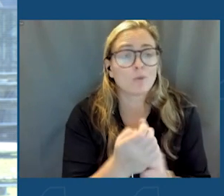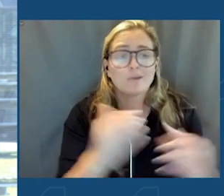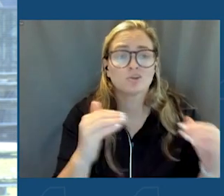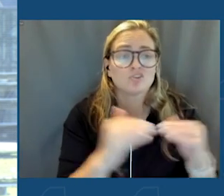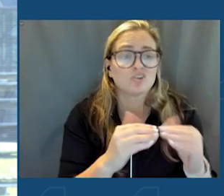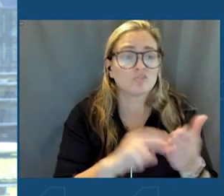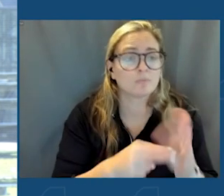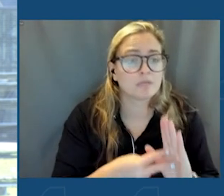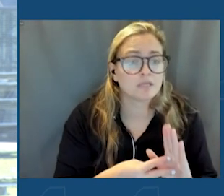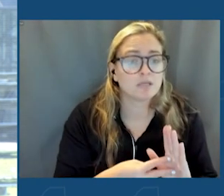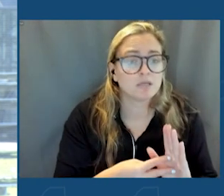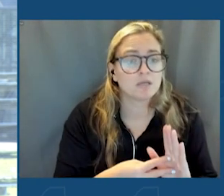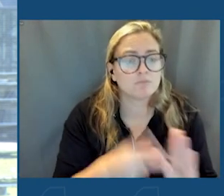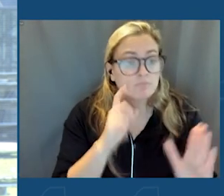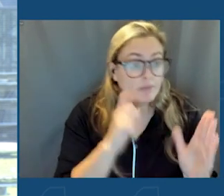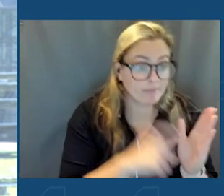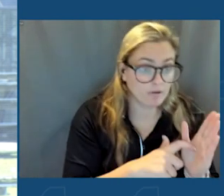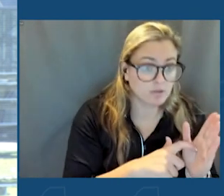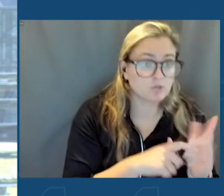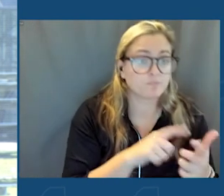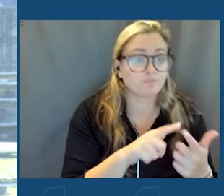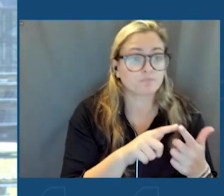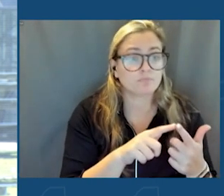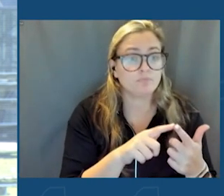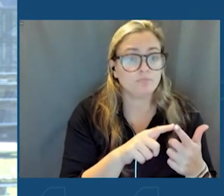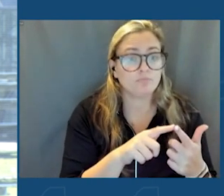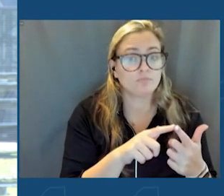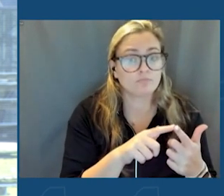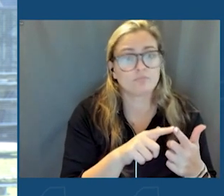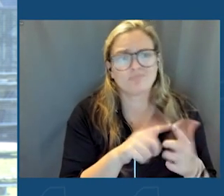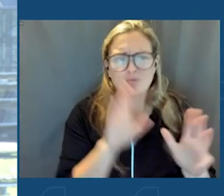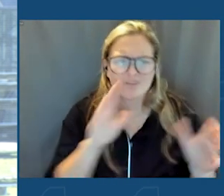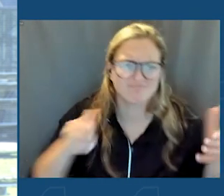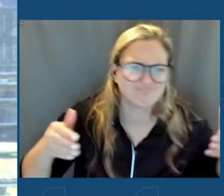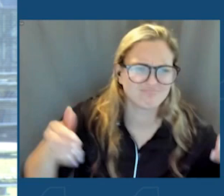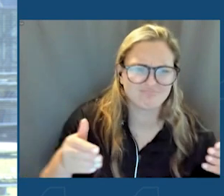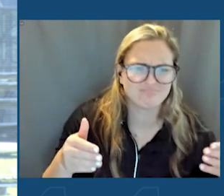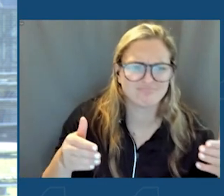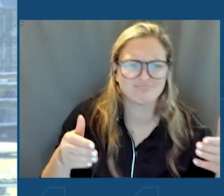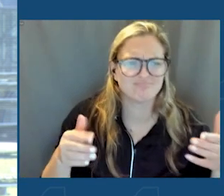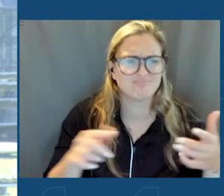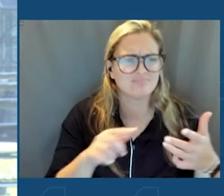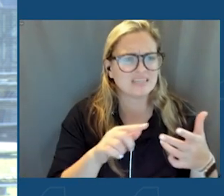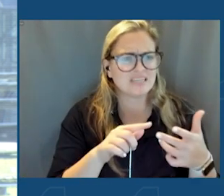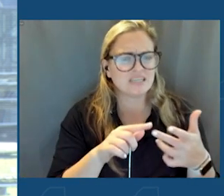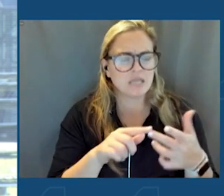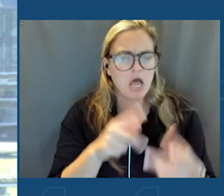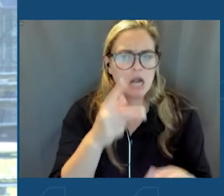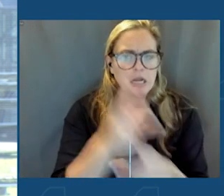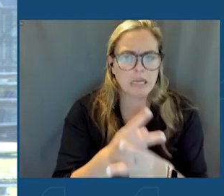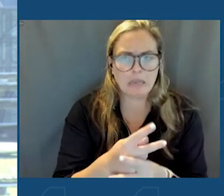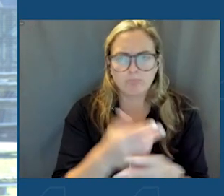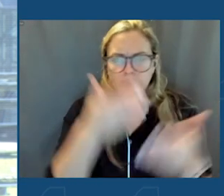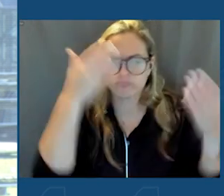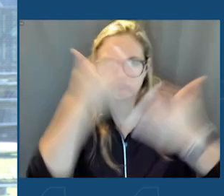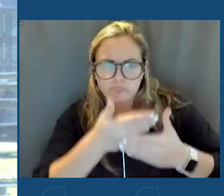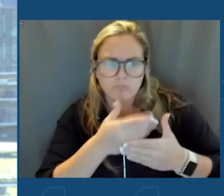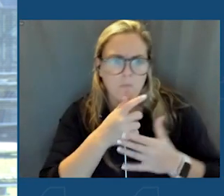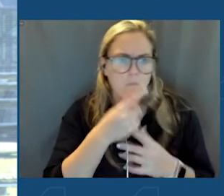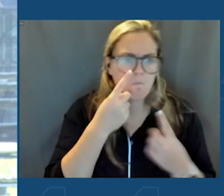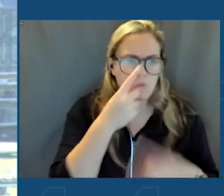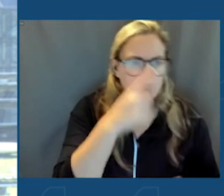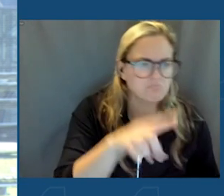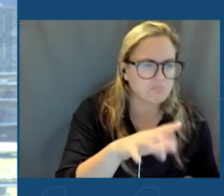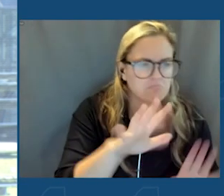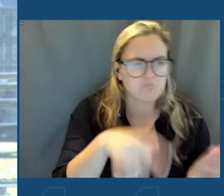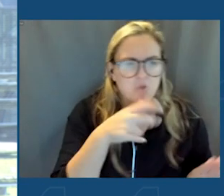we acknowledge it, and we lean hard into it, and we no longer keep those blinders on. And I refuse to accept anyone who has a